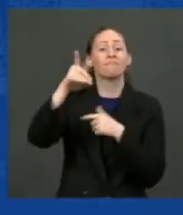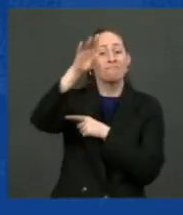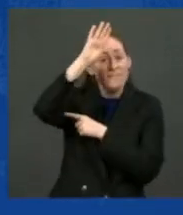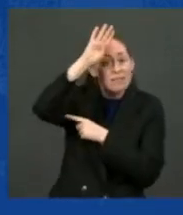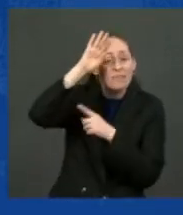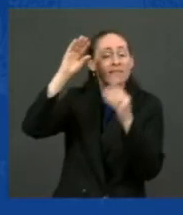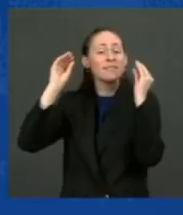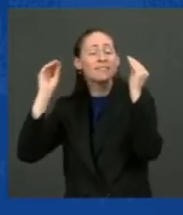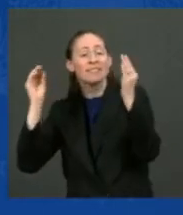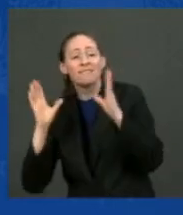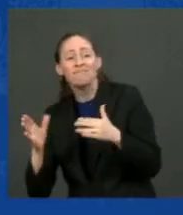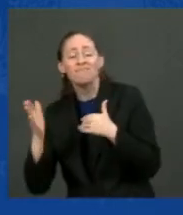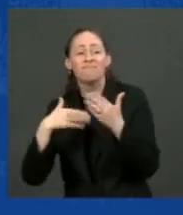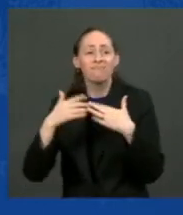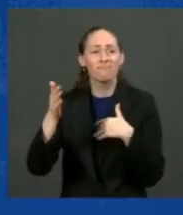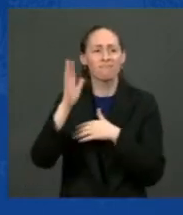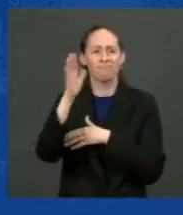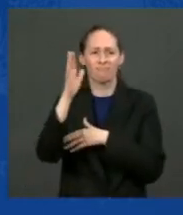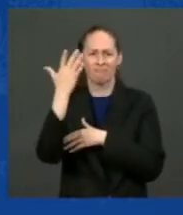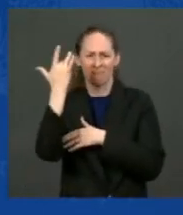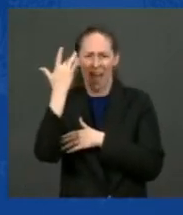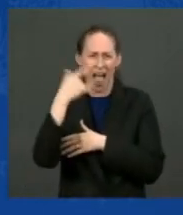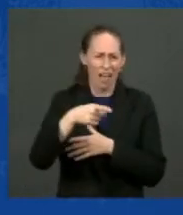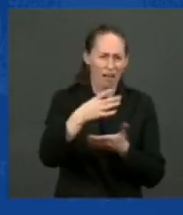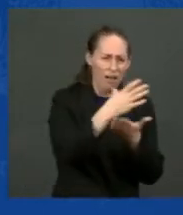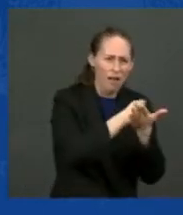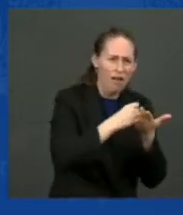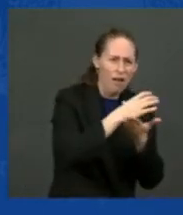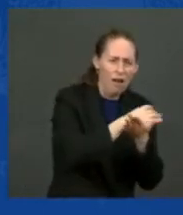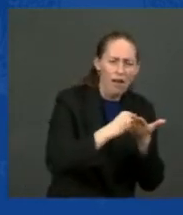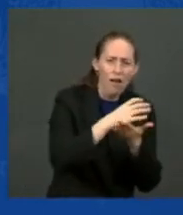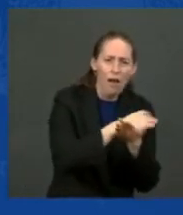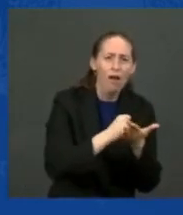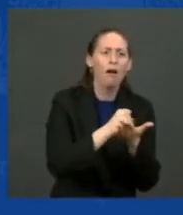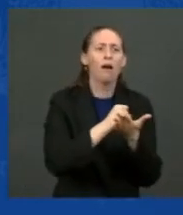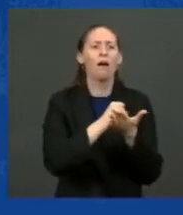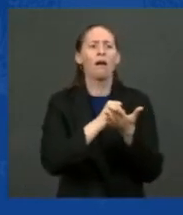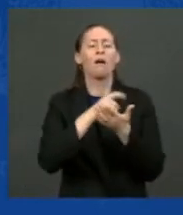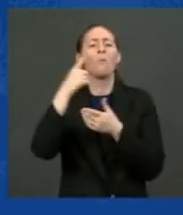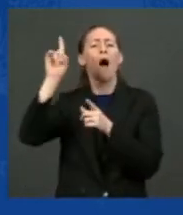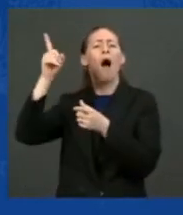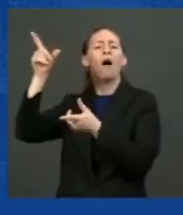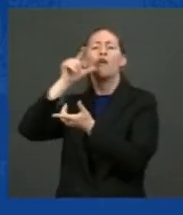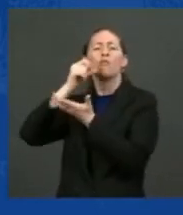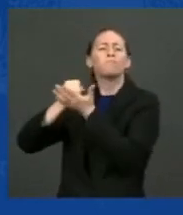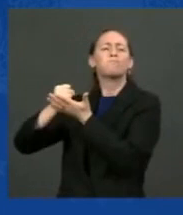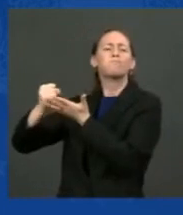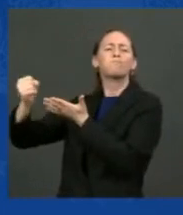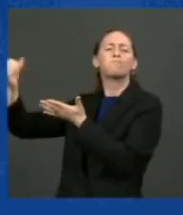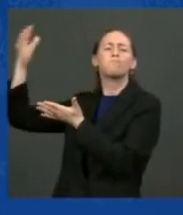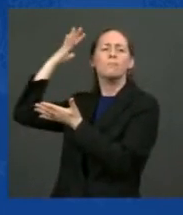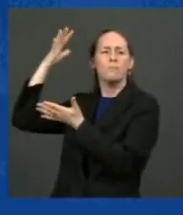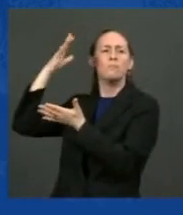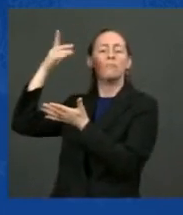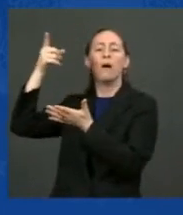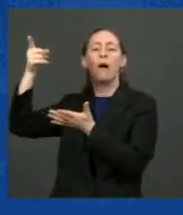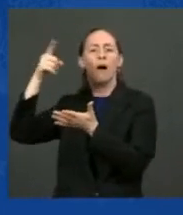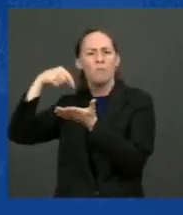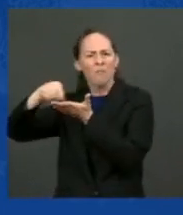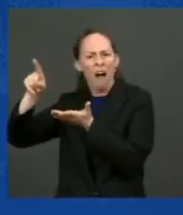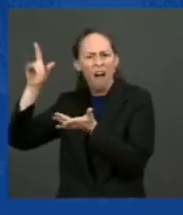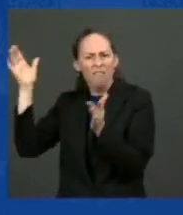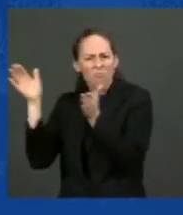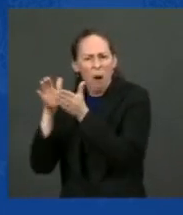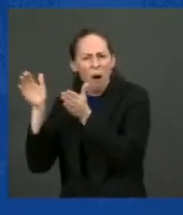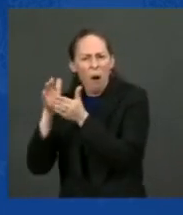combined, why millionaires and billionaires in this country should be paying at a lower tax rate than you do. Hear me again